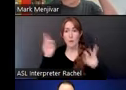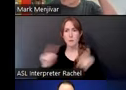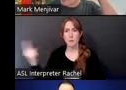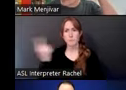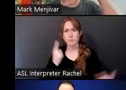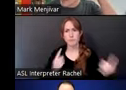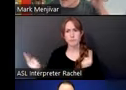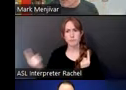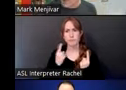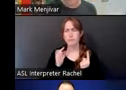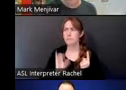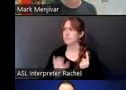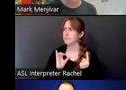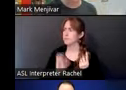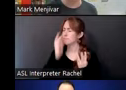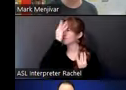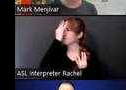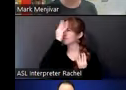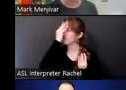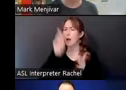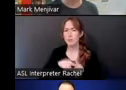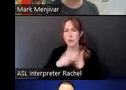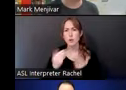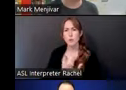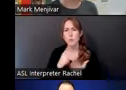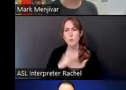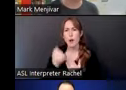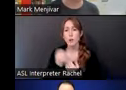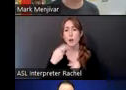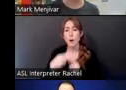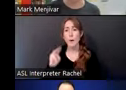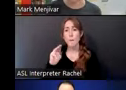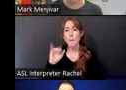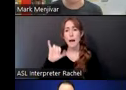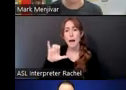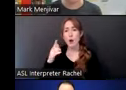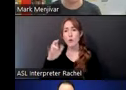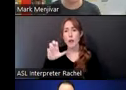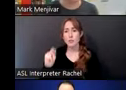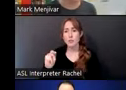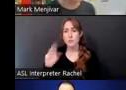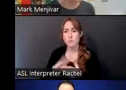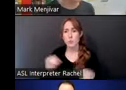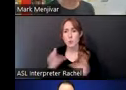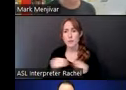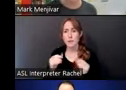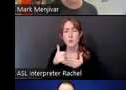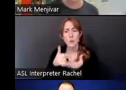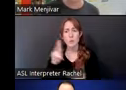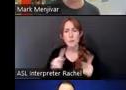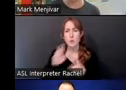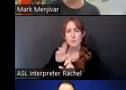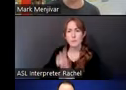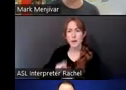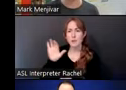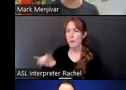Migration Stories. And what Migration Stories does is invites people to respond to the question, where do you come from? Which can be a complicated